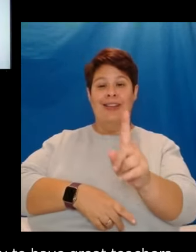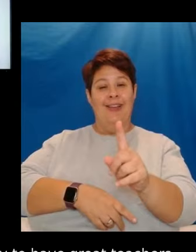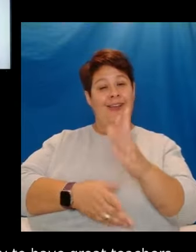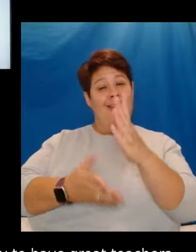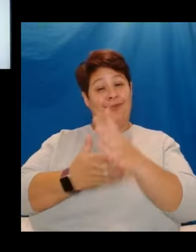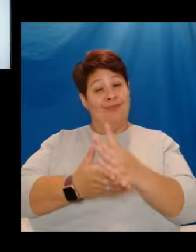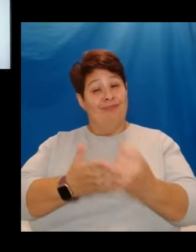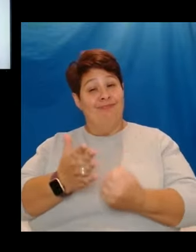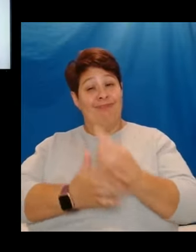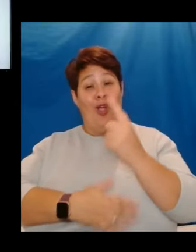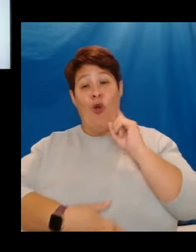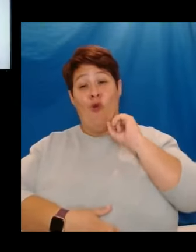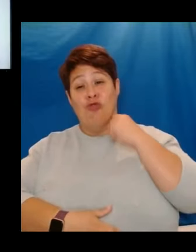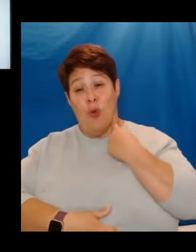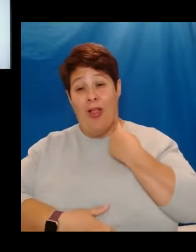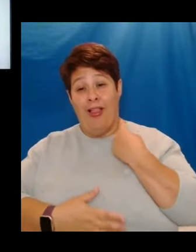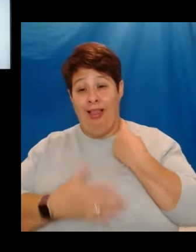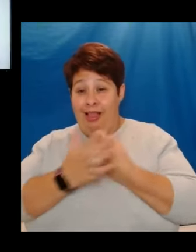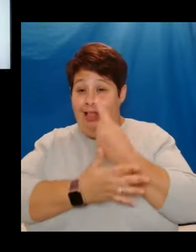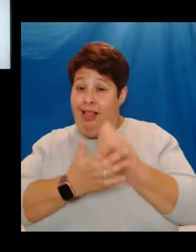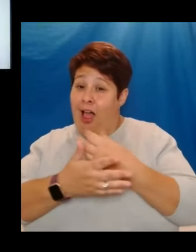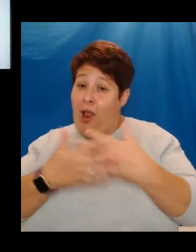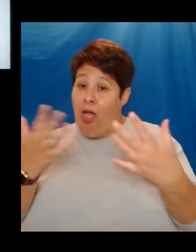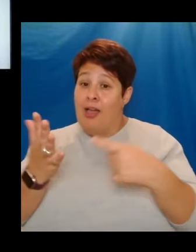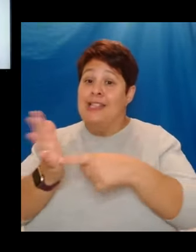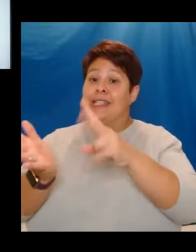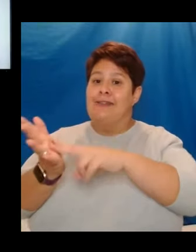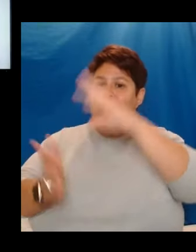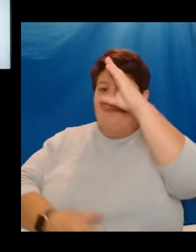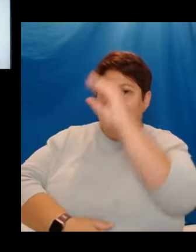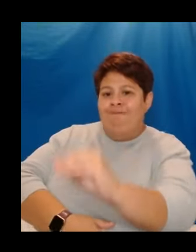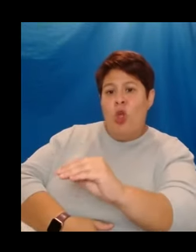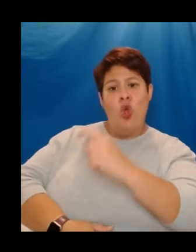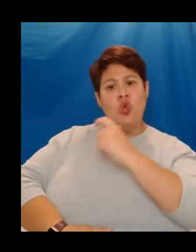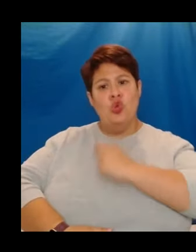TV is vital at reminding people of what humanity is.